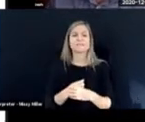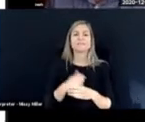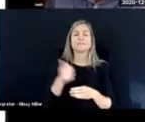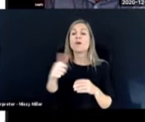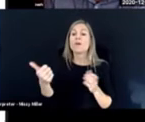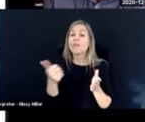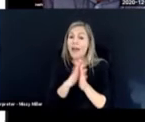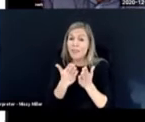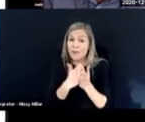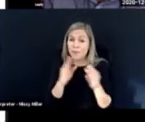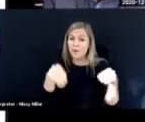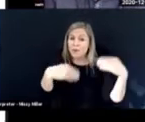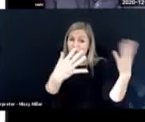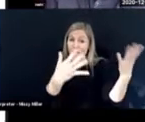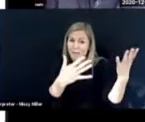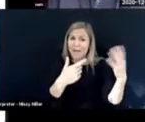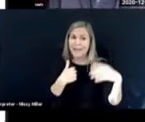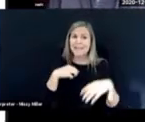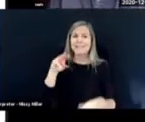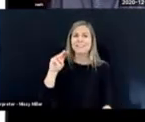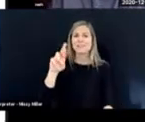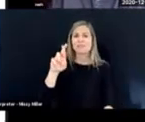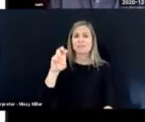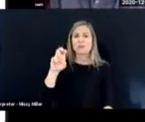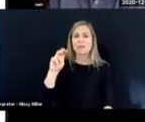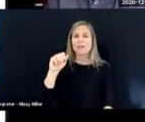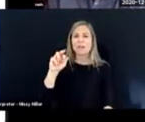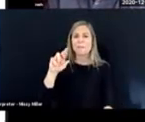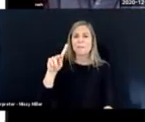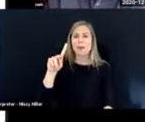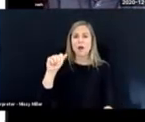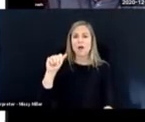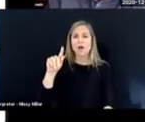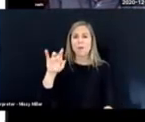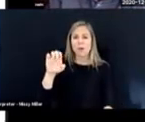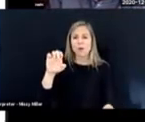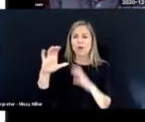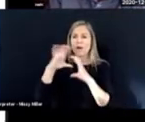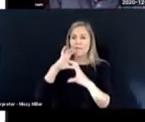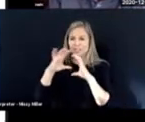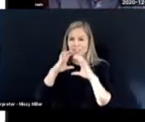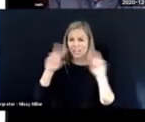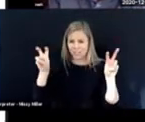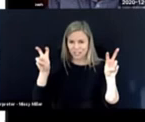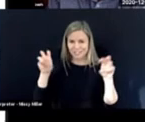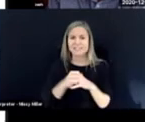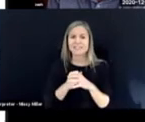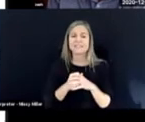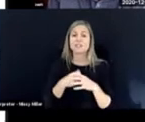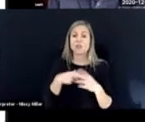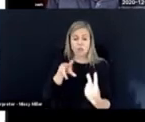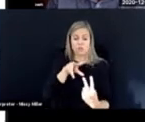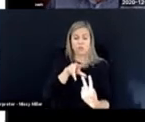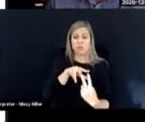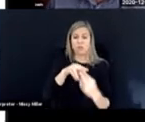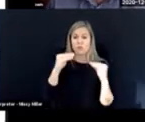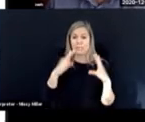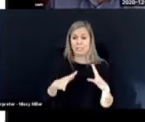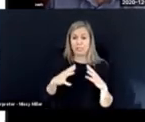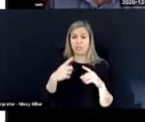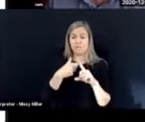And a book I would recommend is Remarkable Conversations. It was written by two